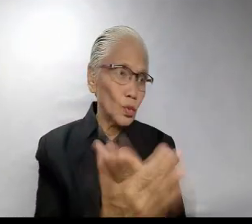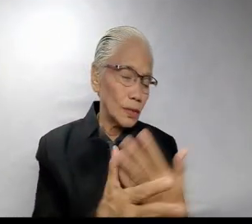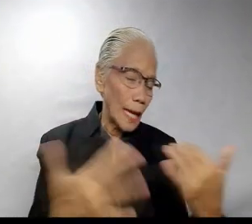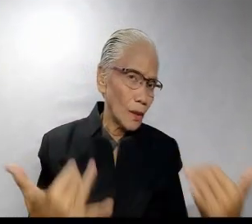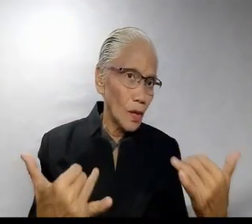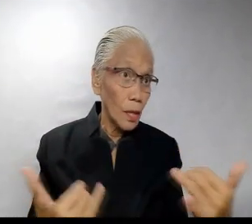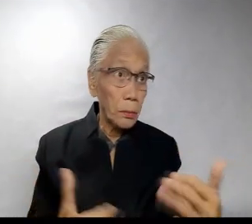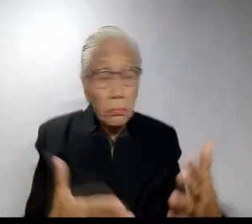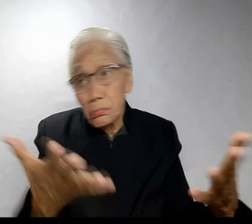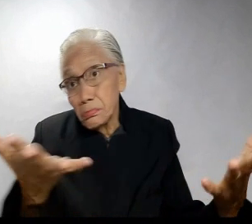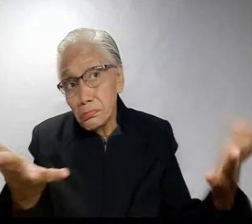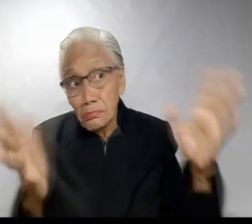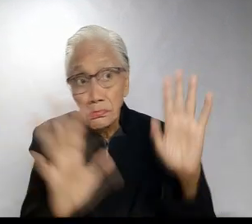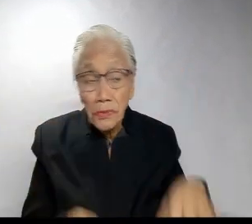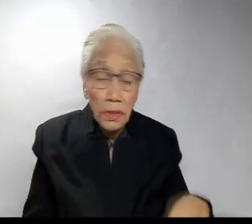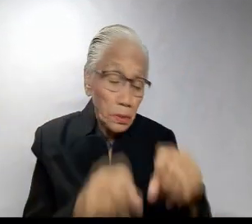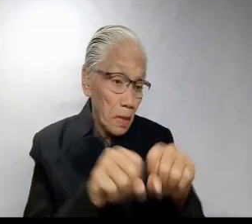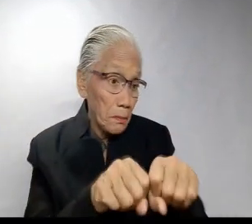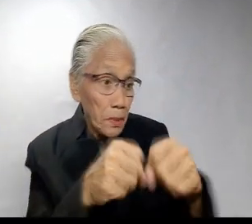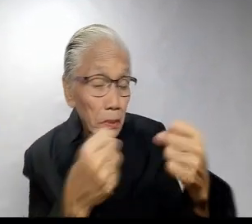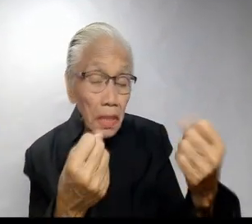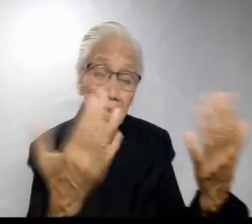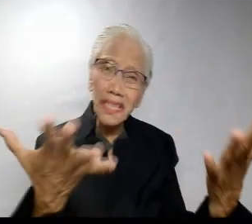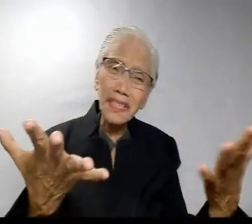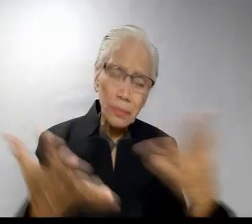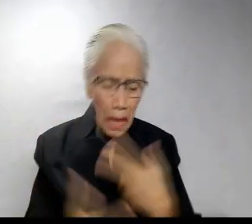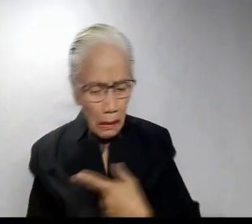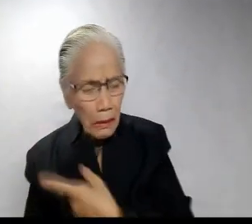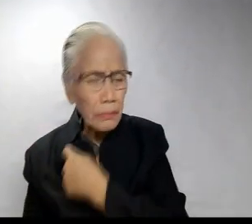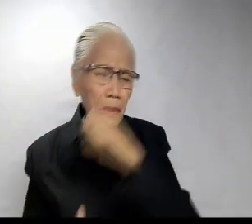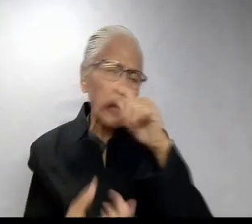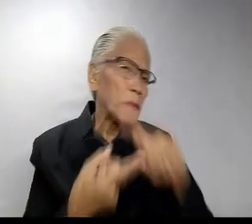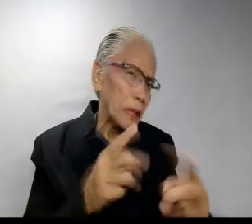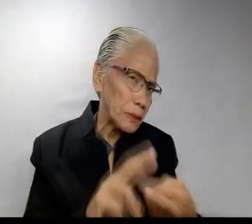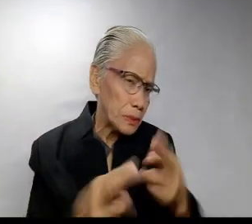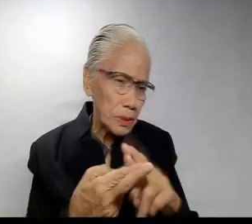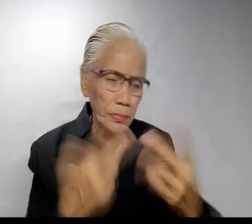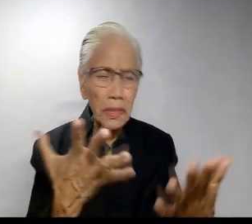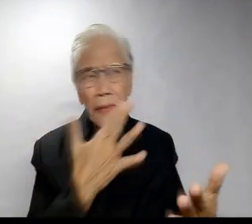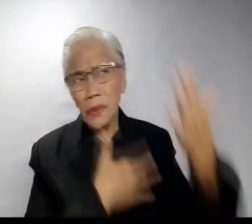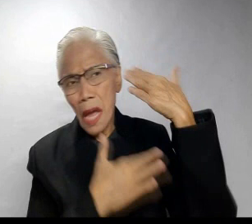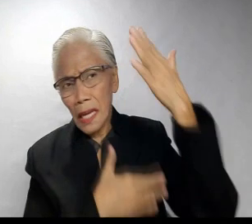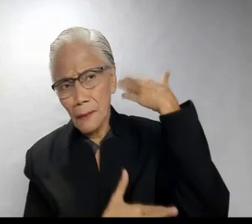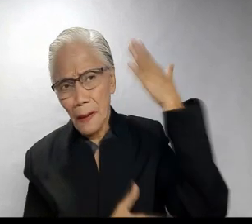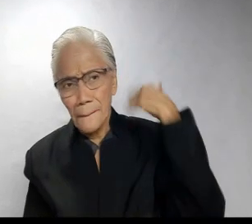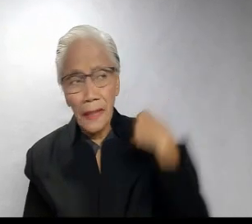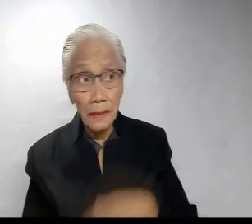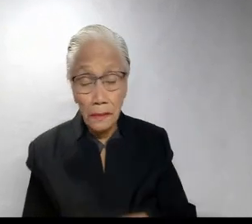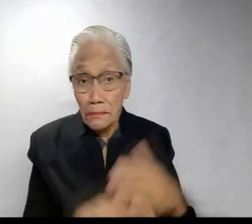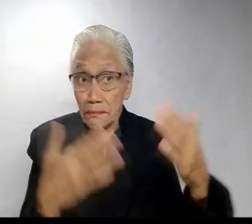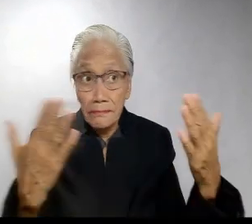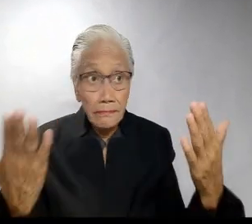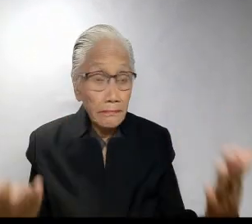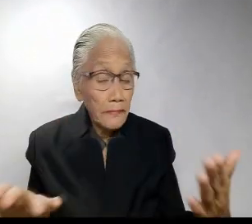good naman akong now at jaded by brokenness and failed hurtful relationships lang ang